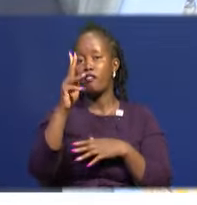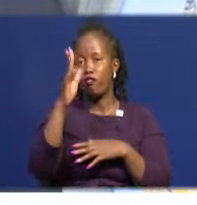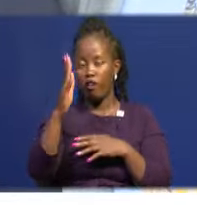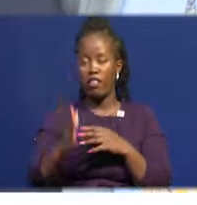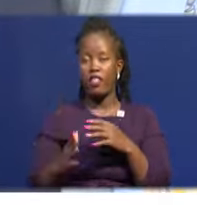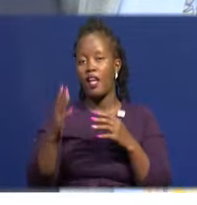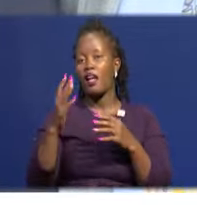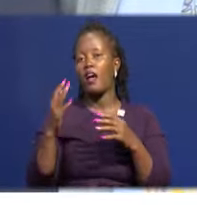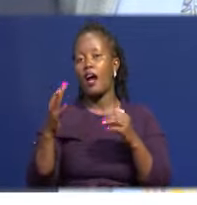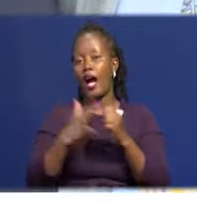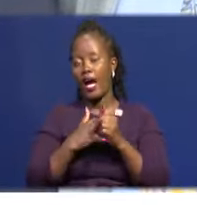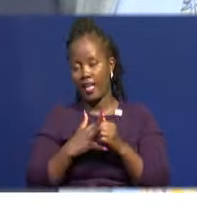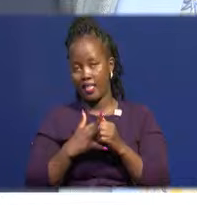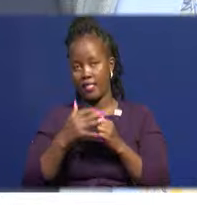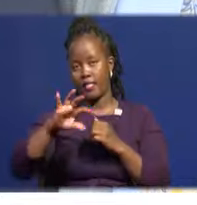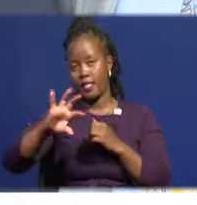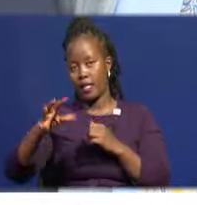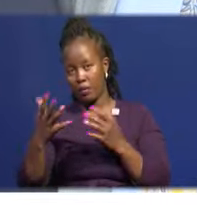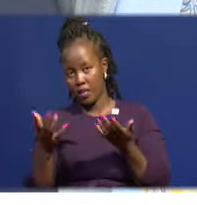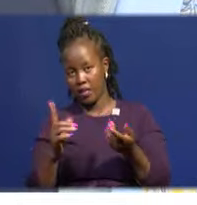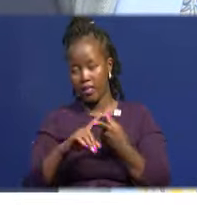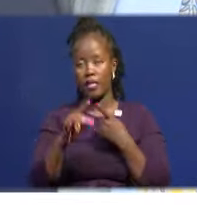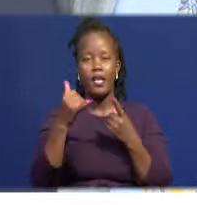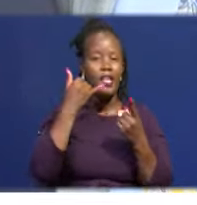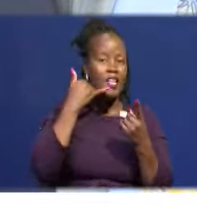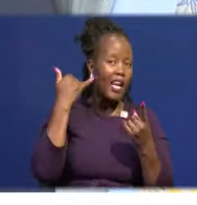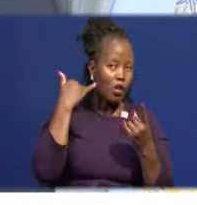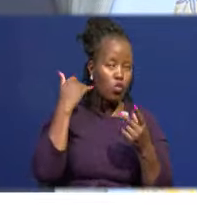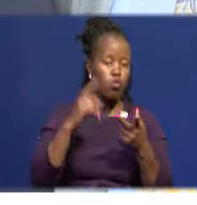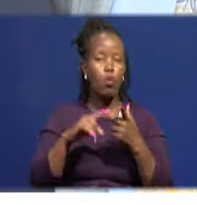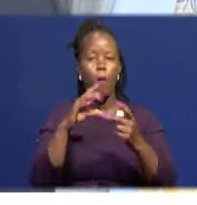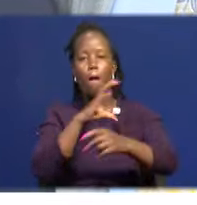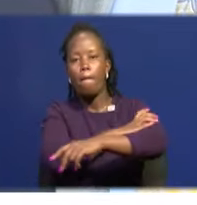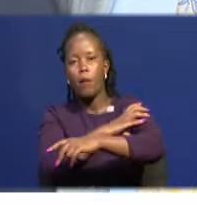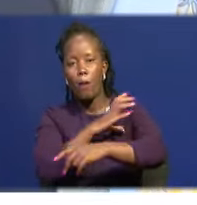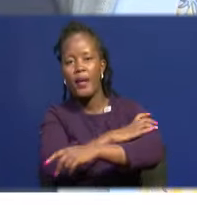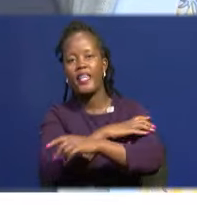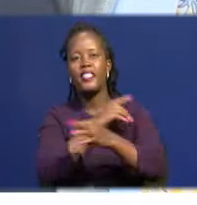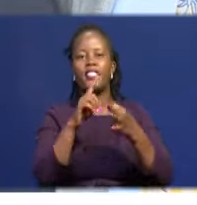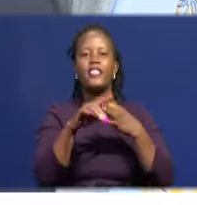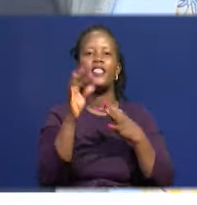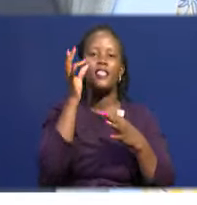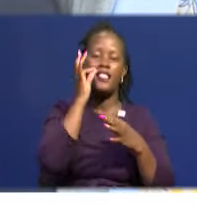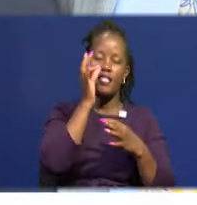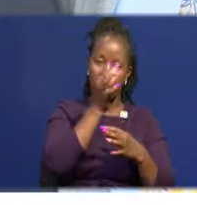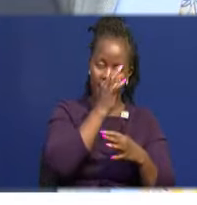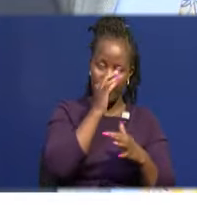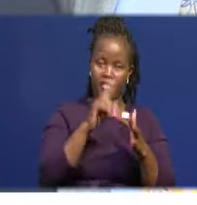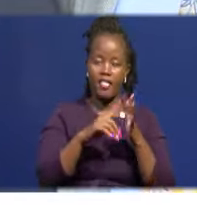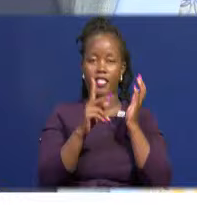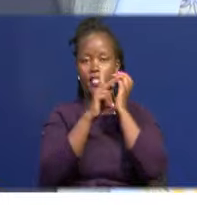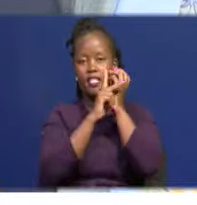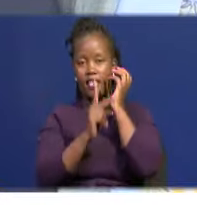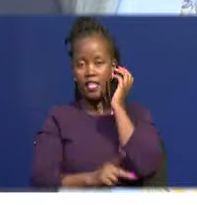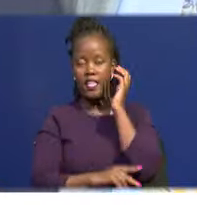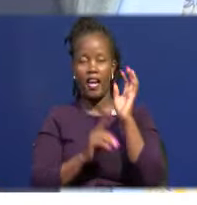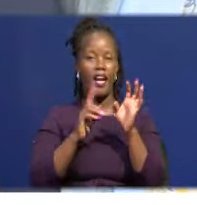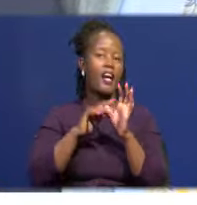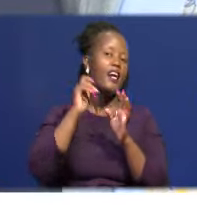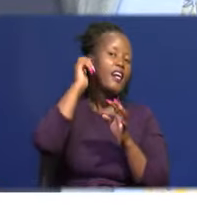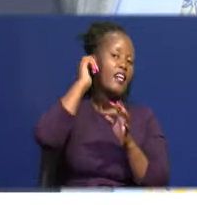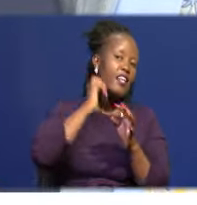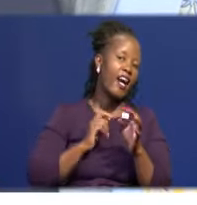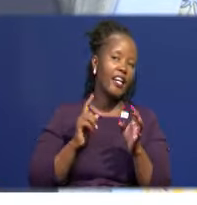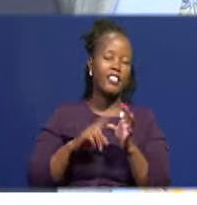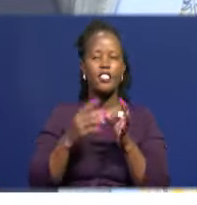in the following counties. Nakuru, Bomet, Nyeri, Kirinyaga, Nandi, Baringo,